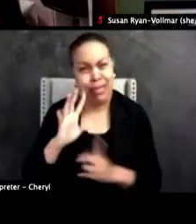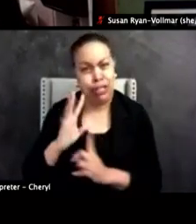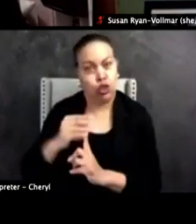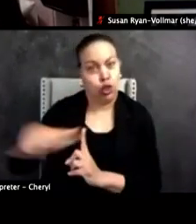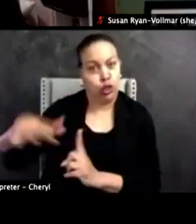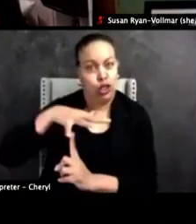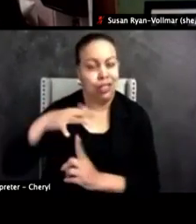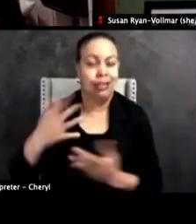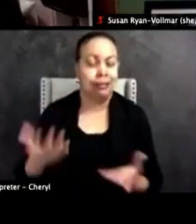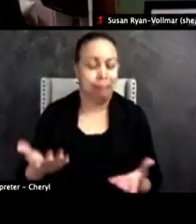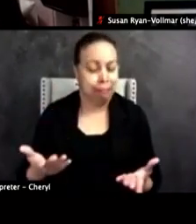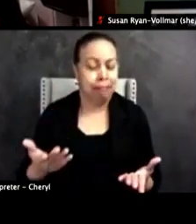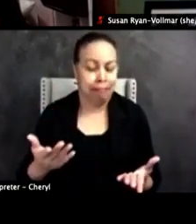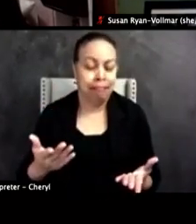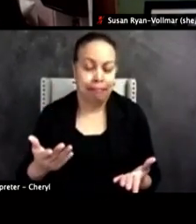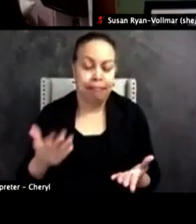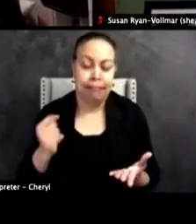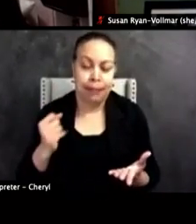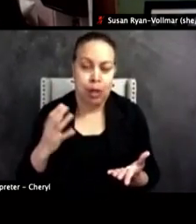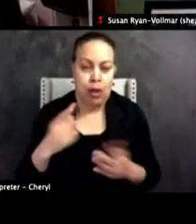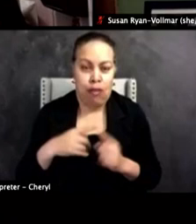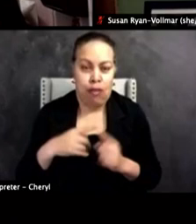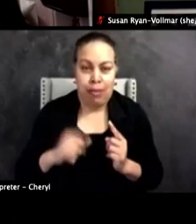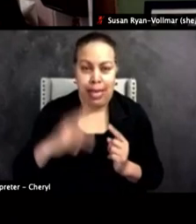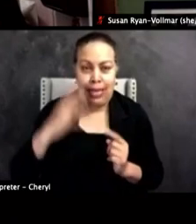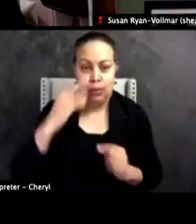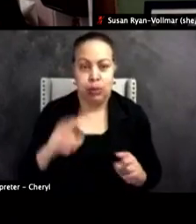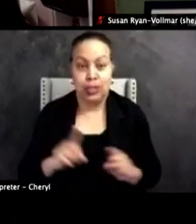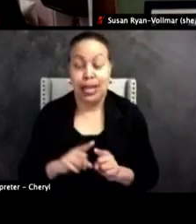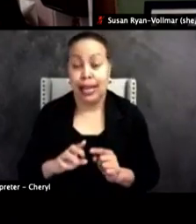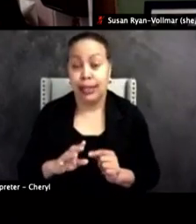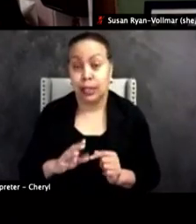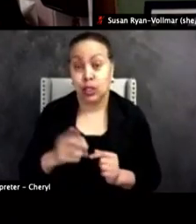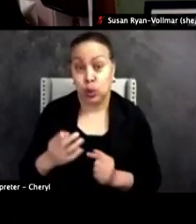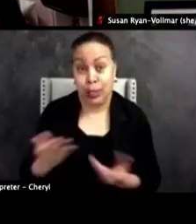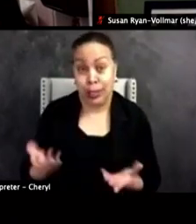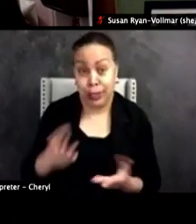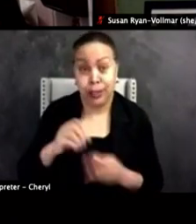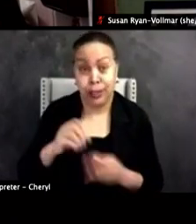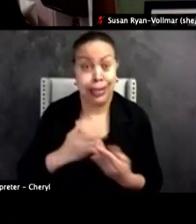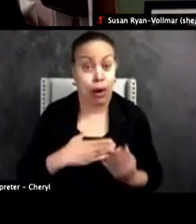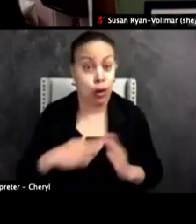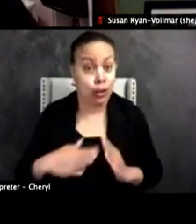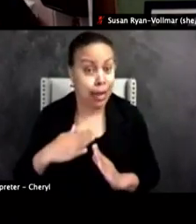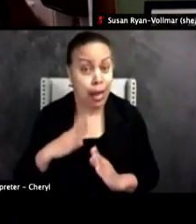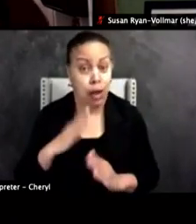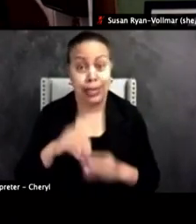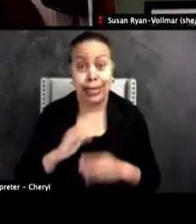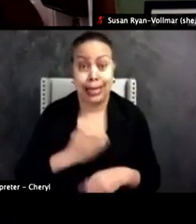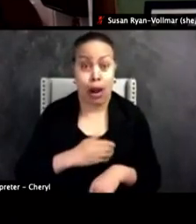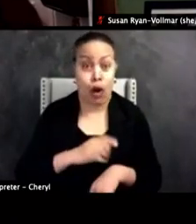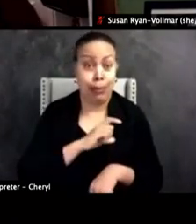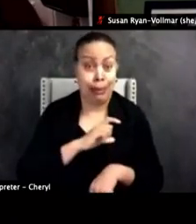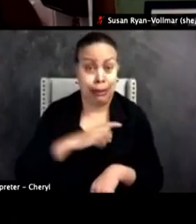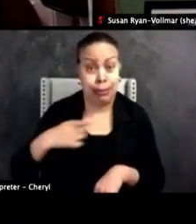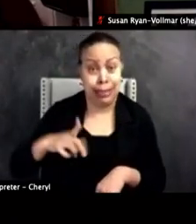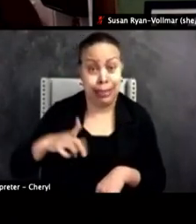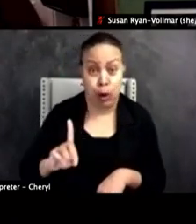from this experience, as you're in our town and in our police department,